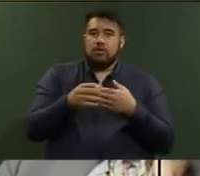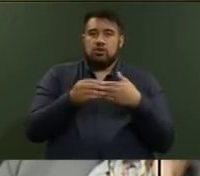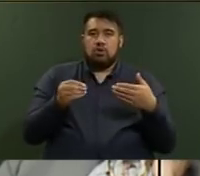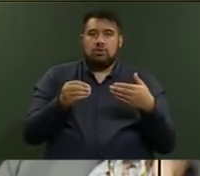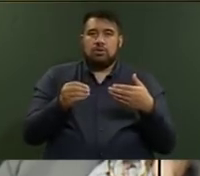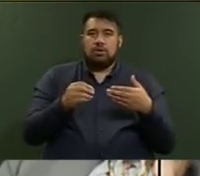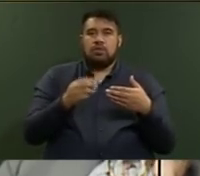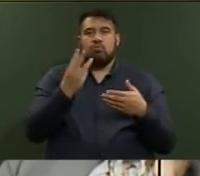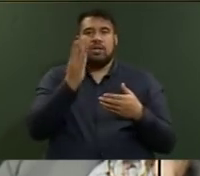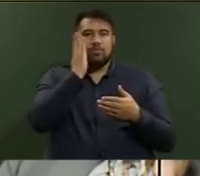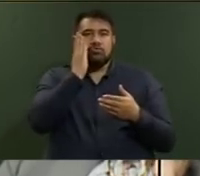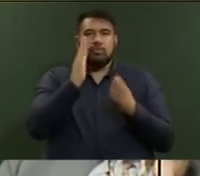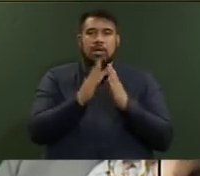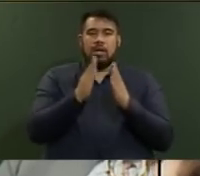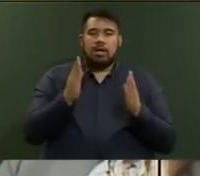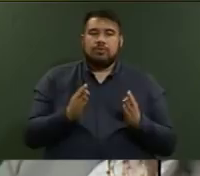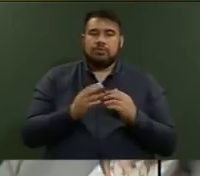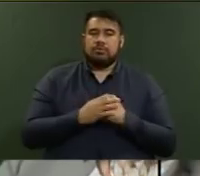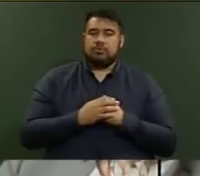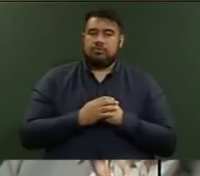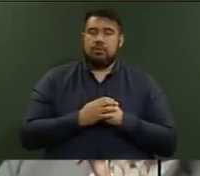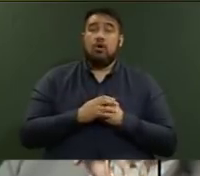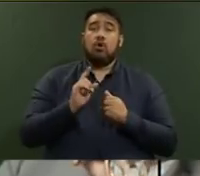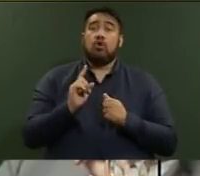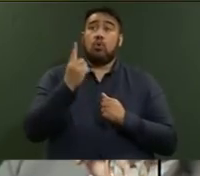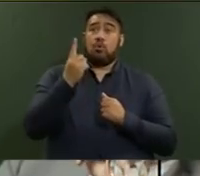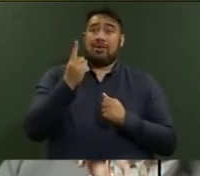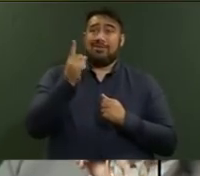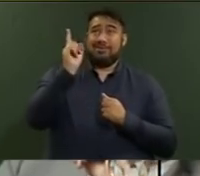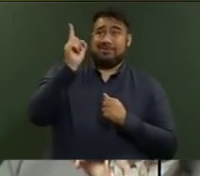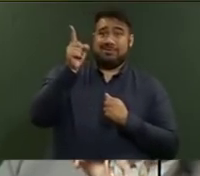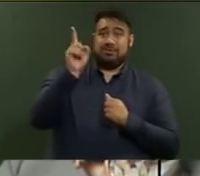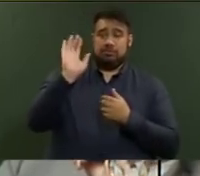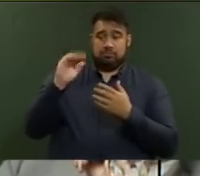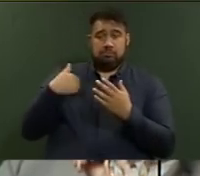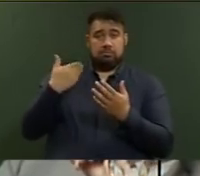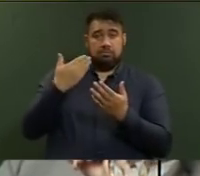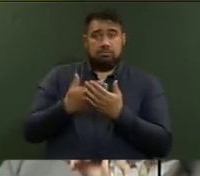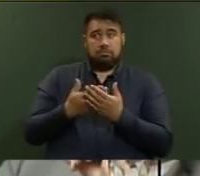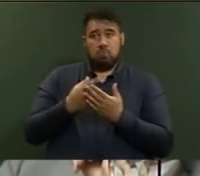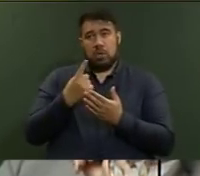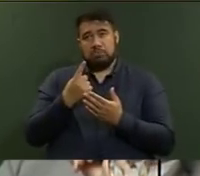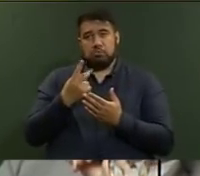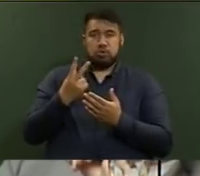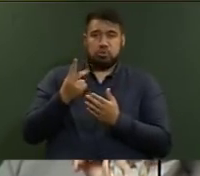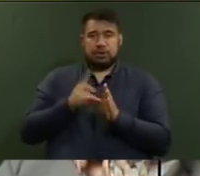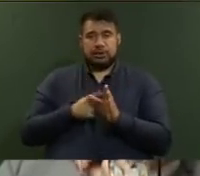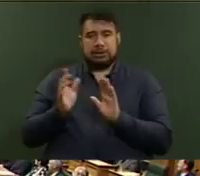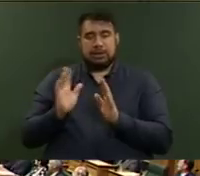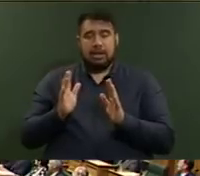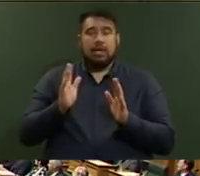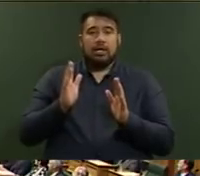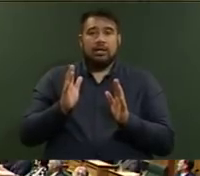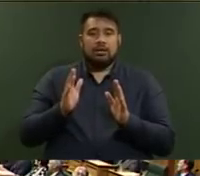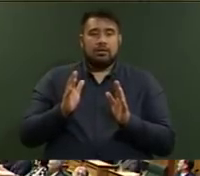-bedroom house. Mr Speaker, in Auckland, over the last year or so, Mr Speaker. Order,